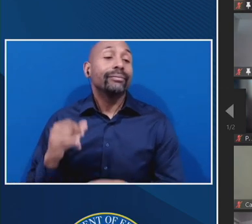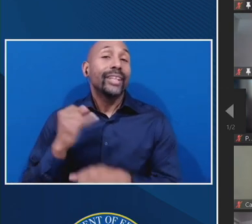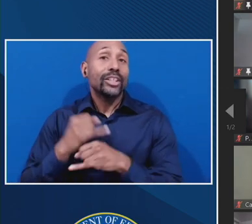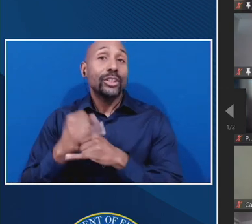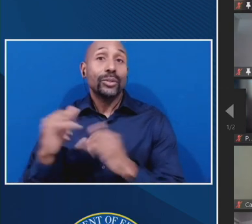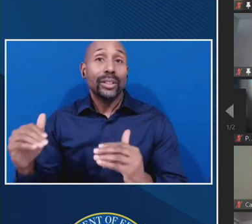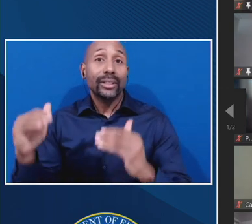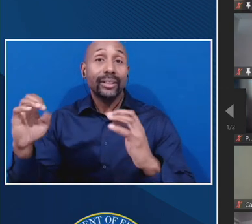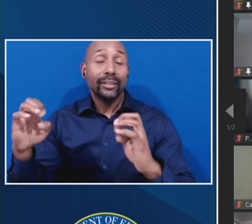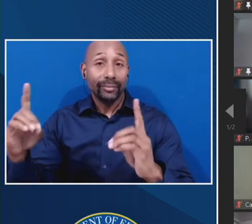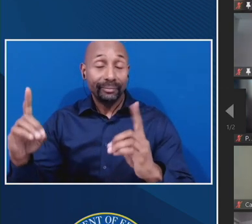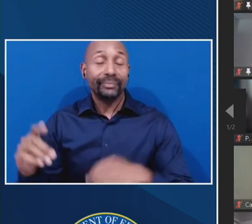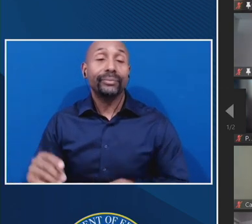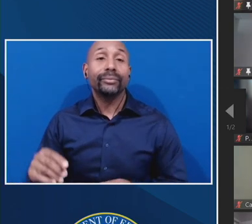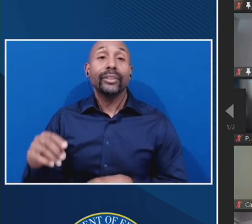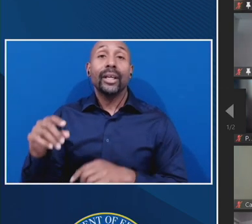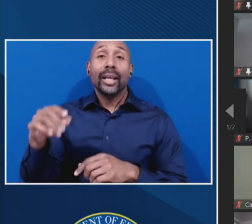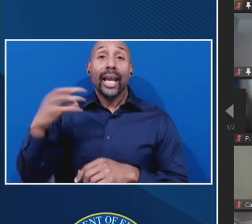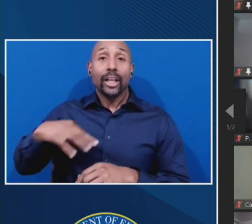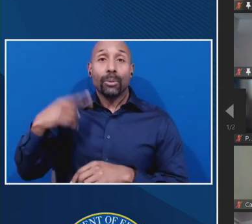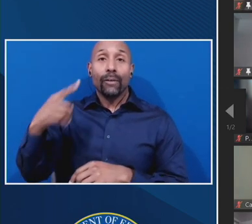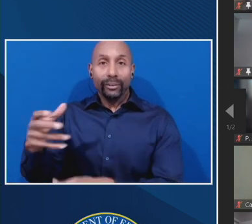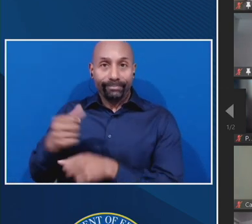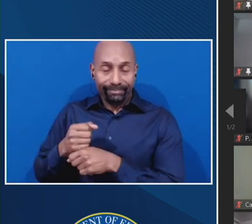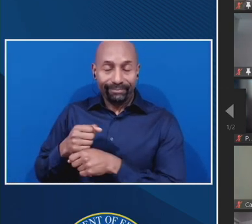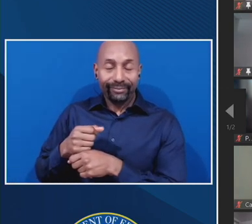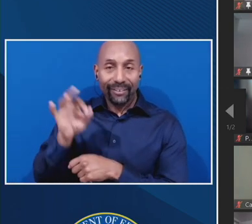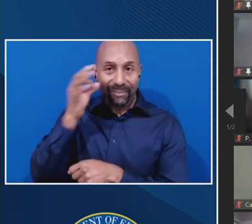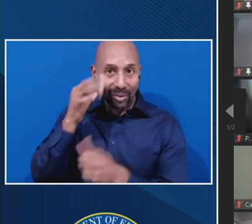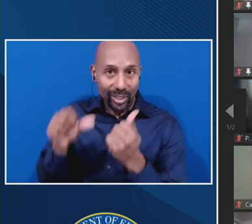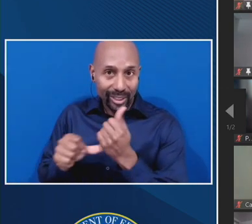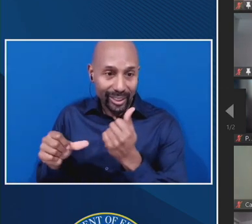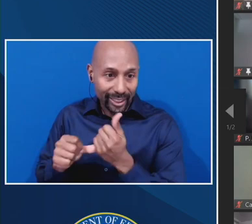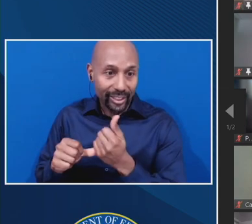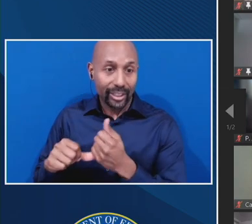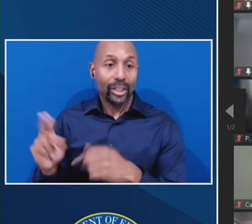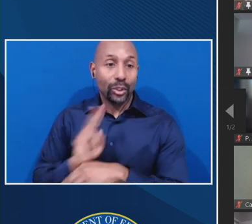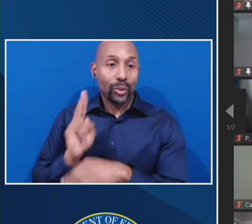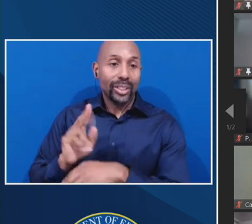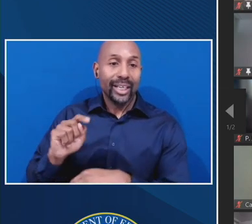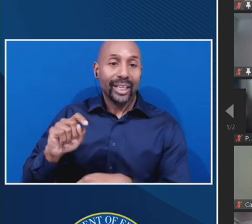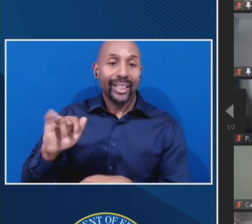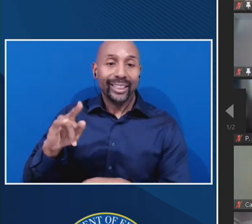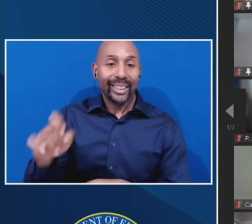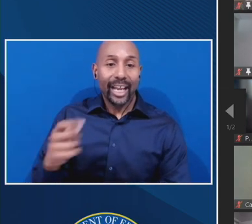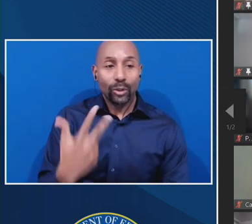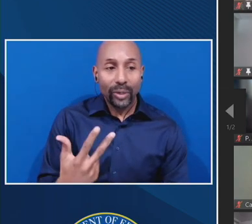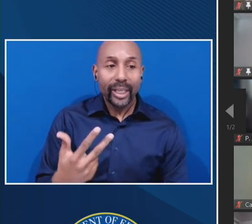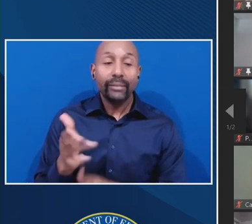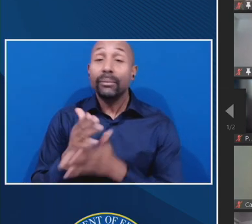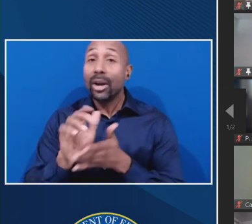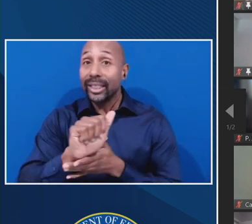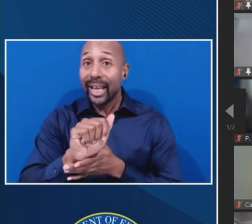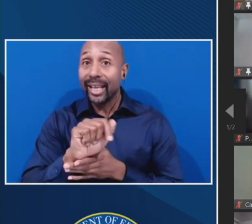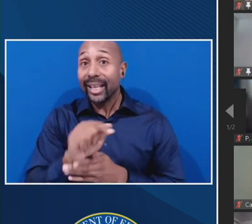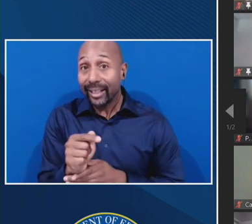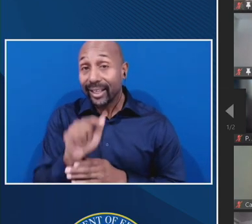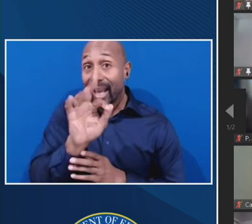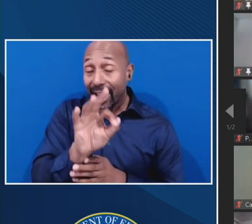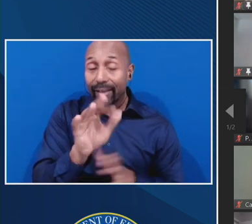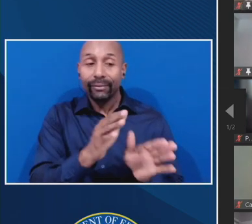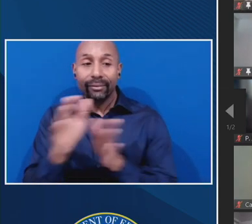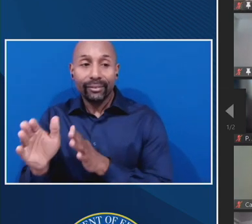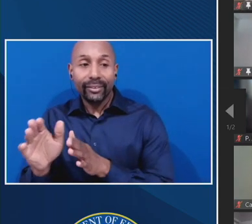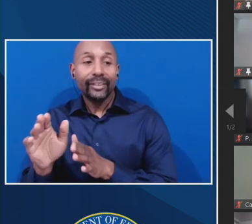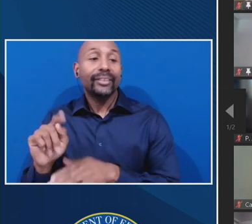assistance under Title III, Parts A and F, and Title V of the HEA. Our primary is